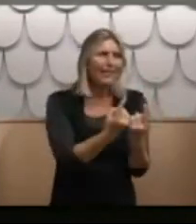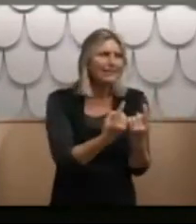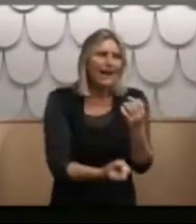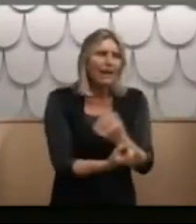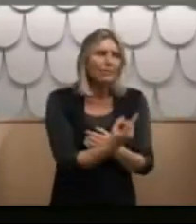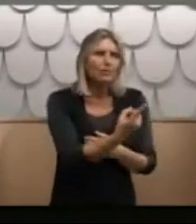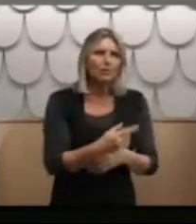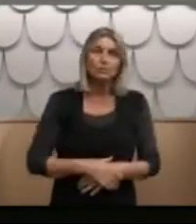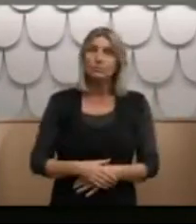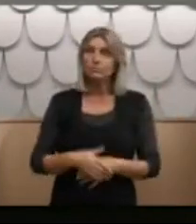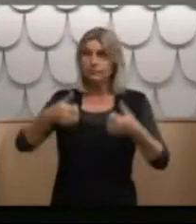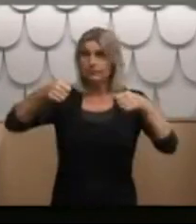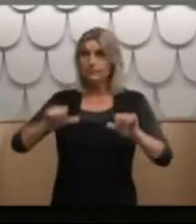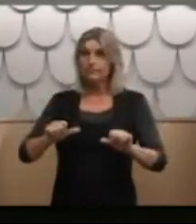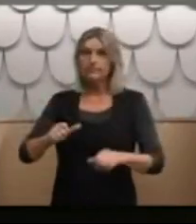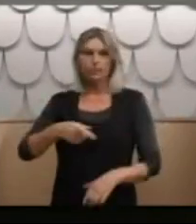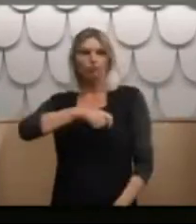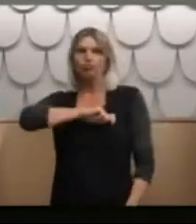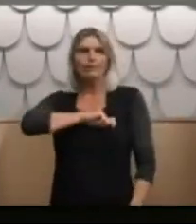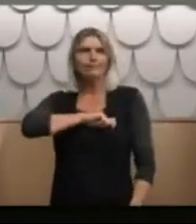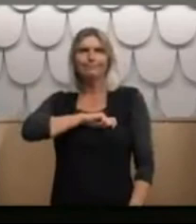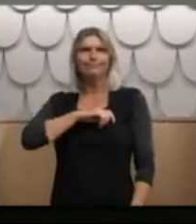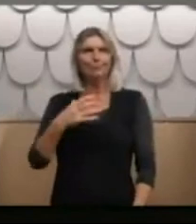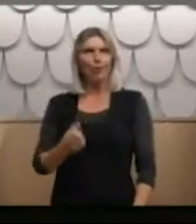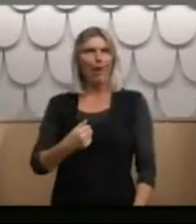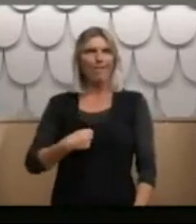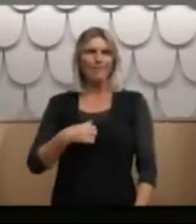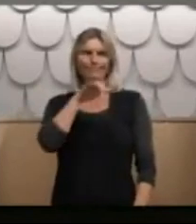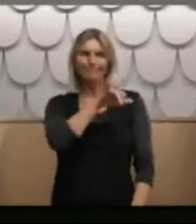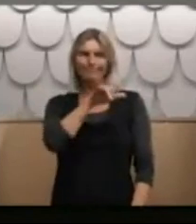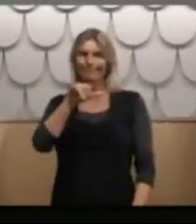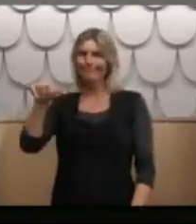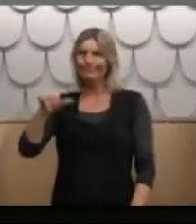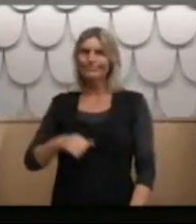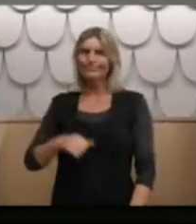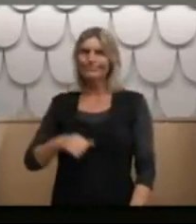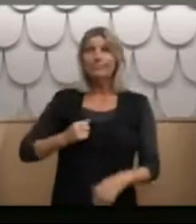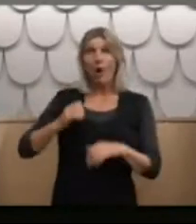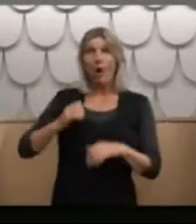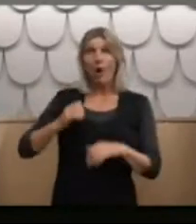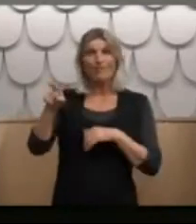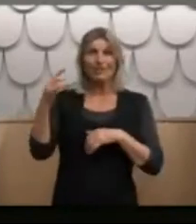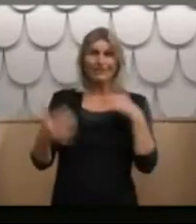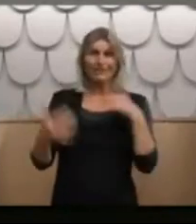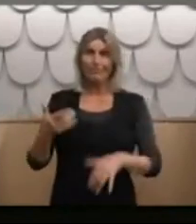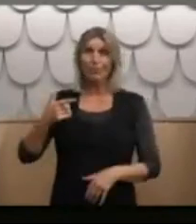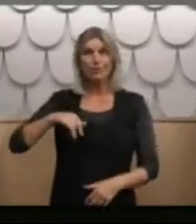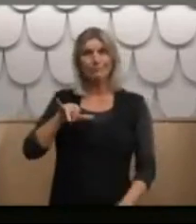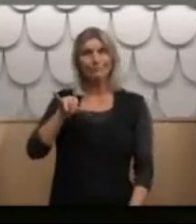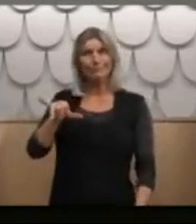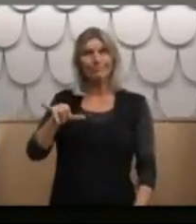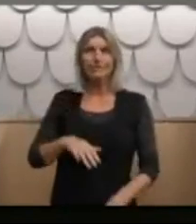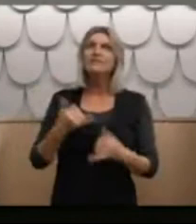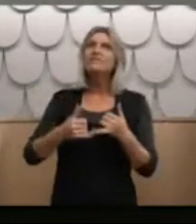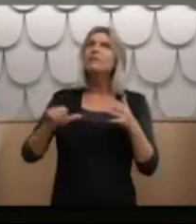Lack of trust. I have a huge trust issue with people. My wife has suffered for this. And it is very